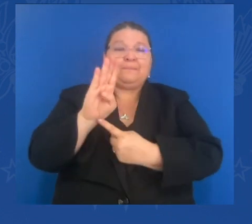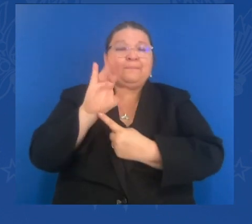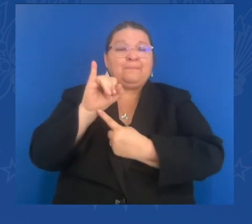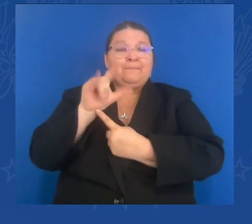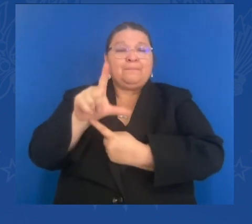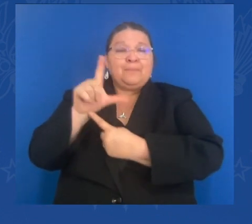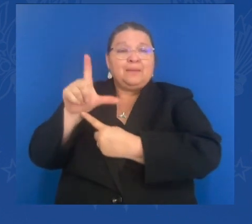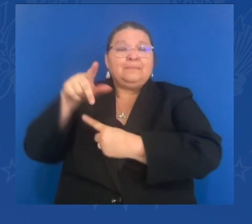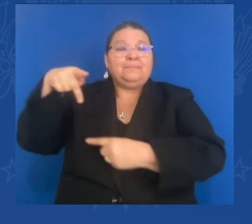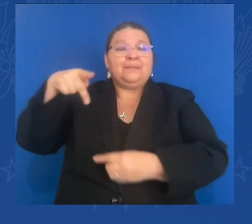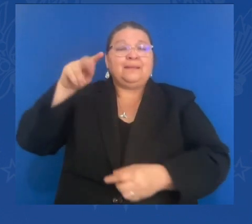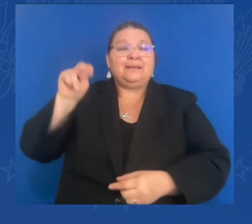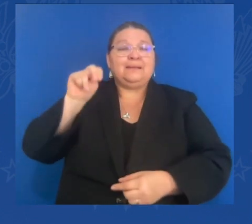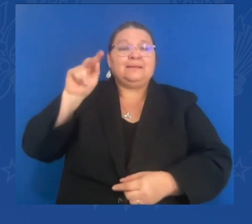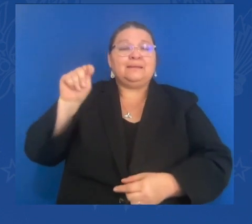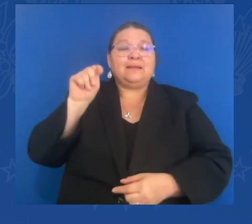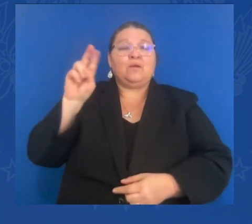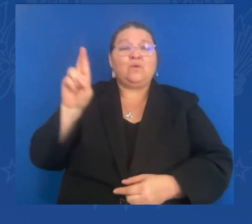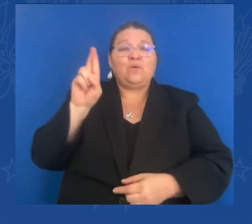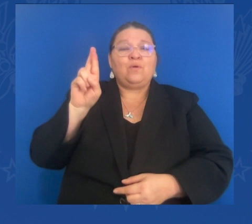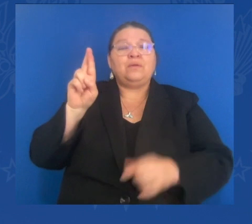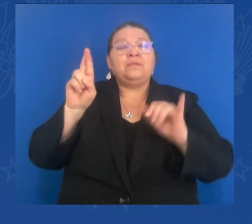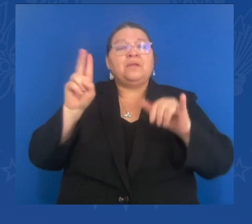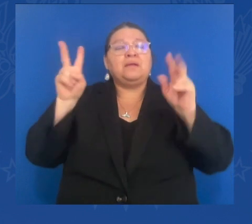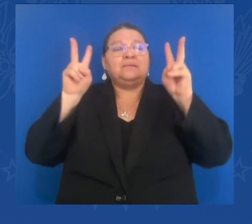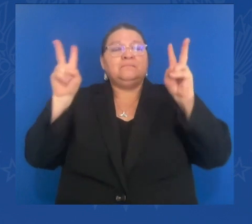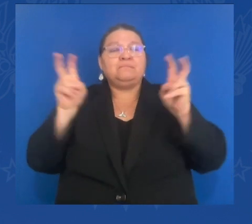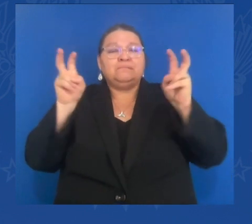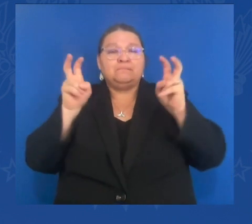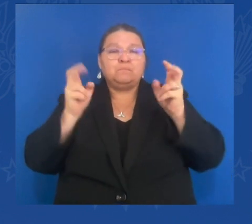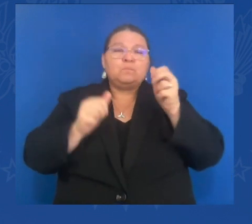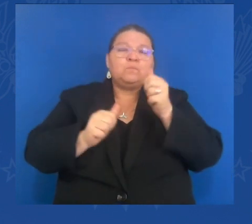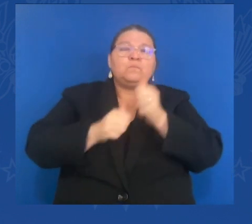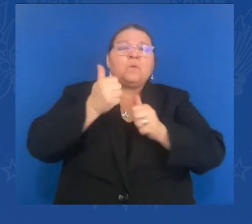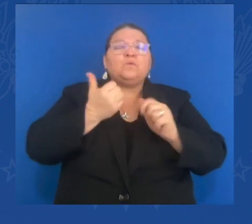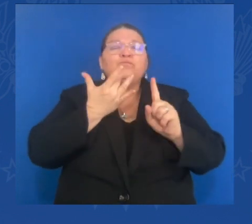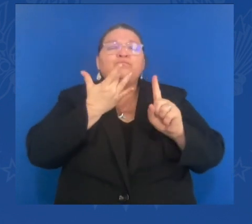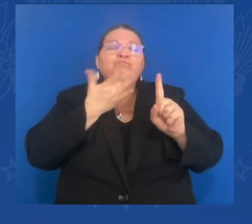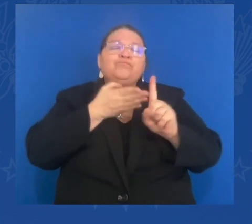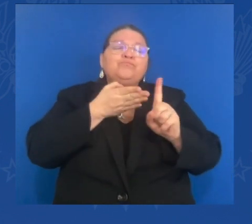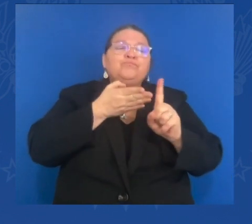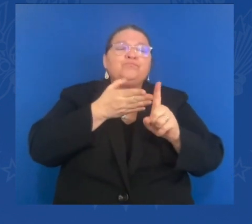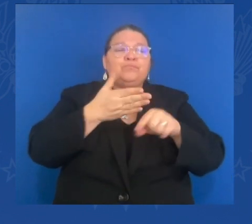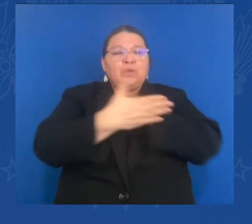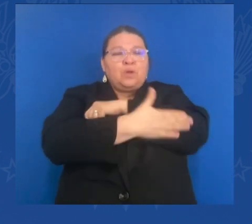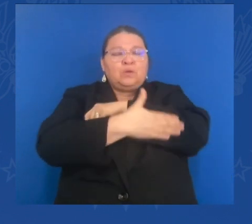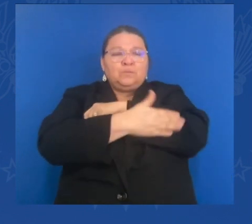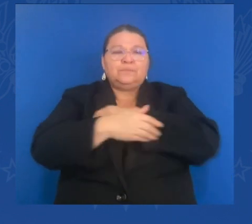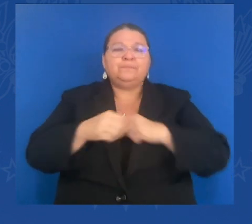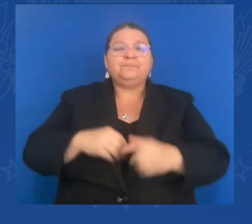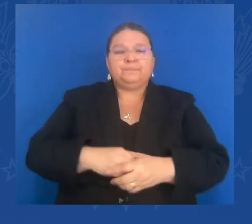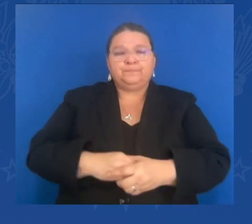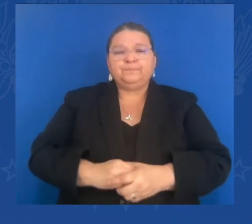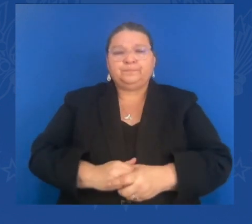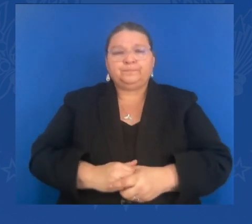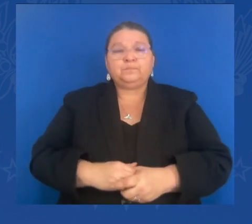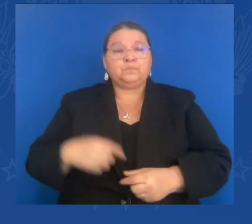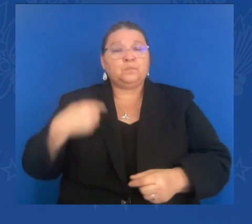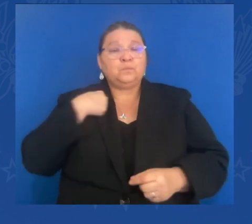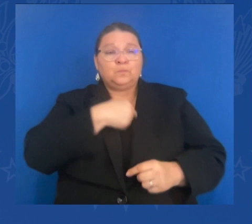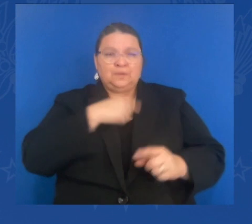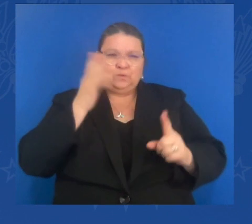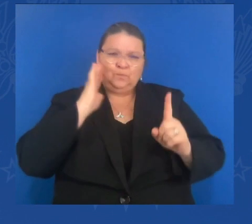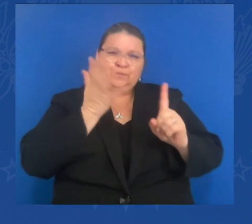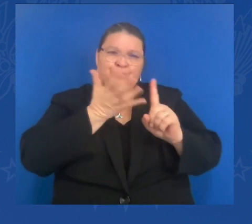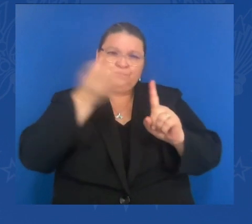status. We're also taking a further step, abandoning imports of goods from several signature sectors of the Russian economy, including